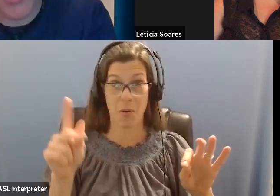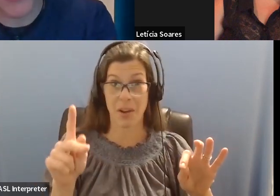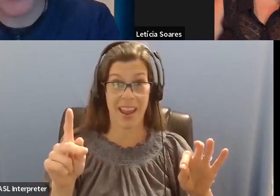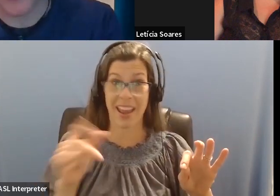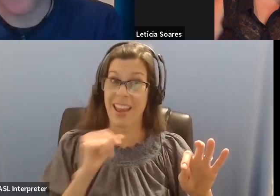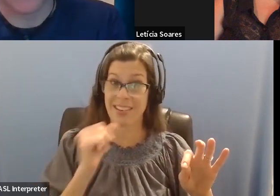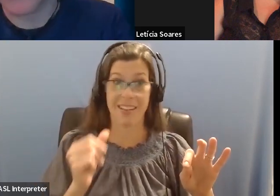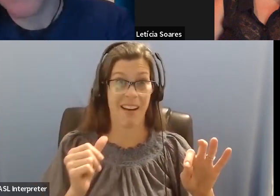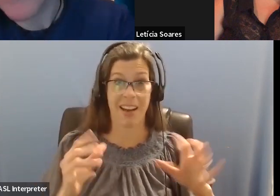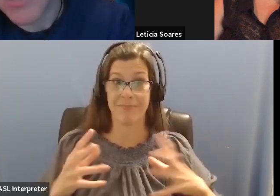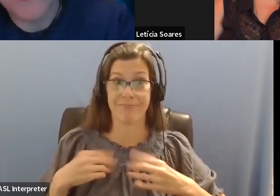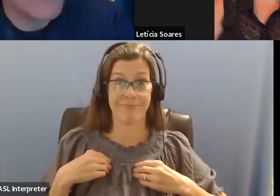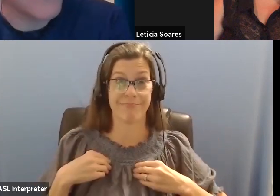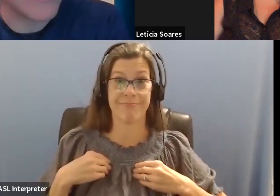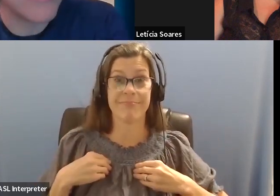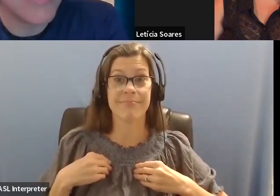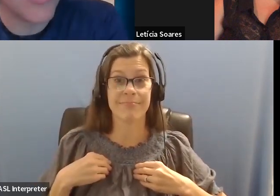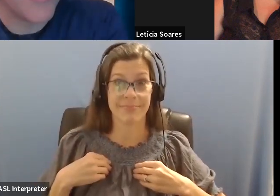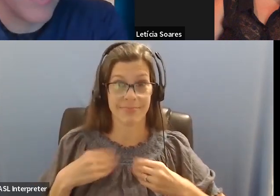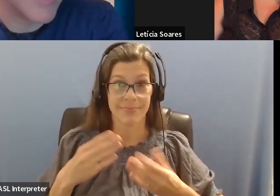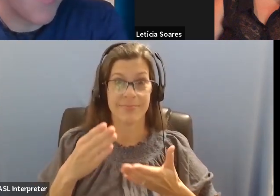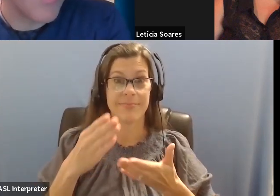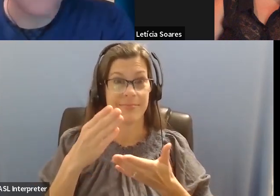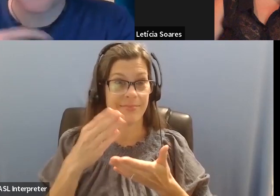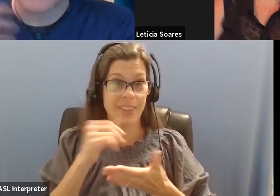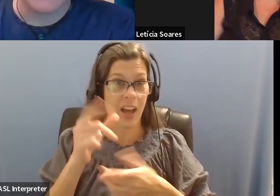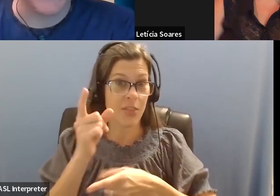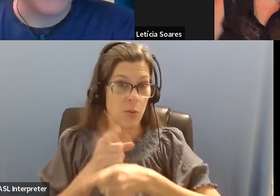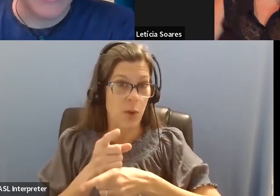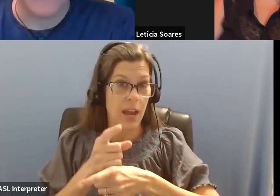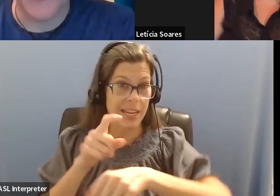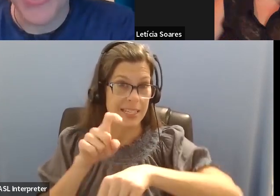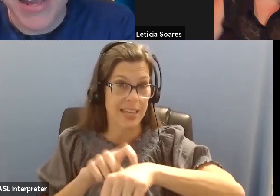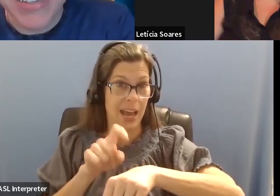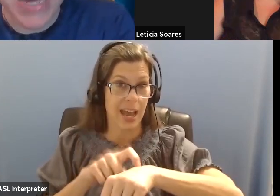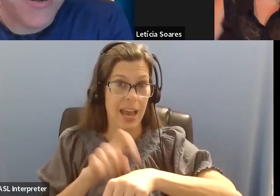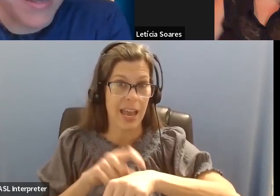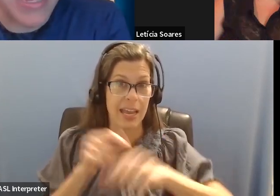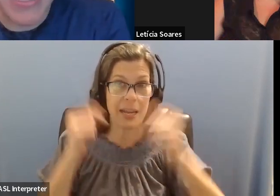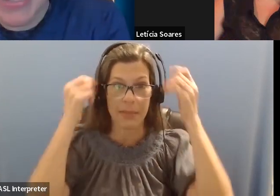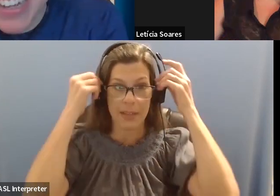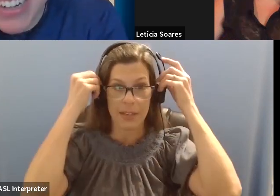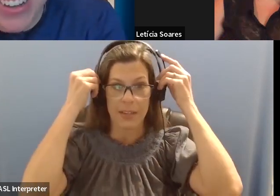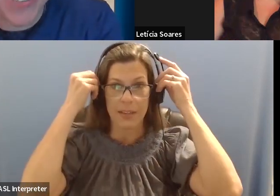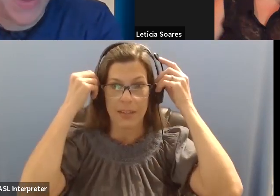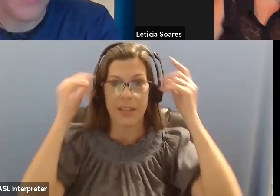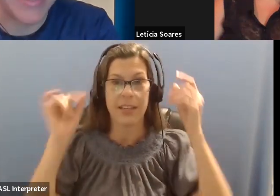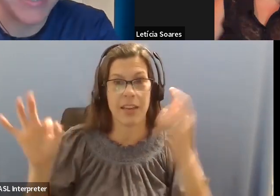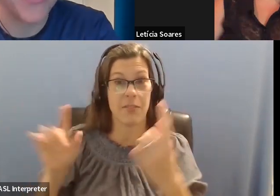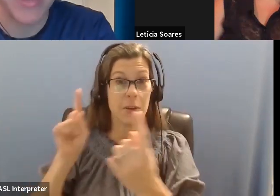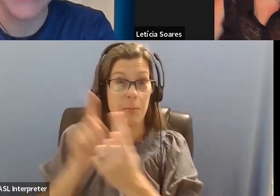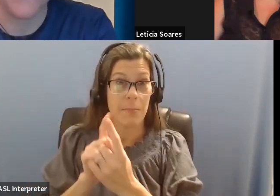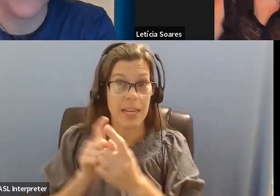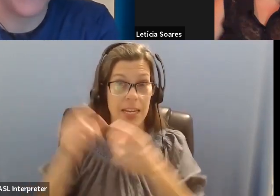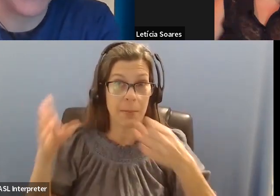these questions are just often they're invasive and it's, it's not the right time meeting someone out birding is definitely not the right